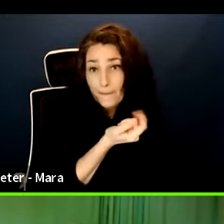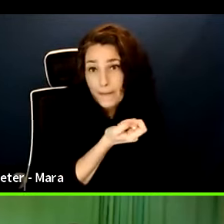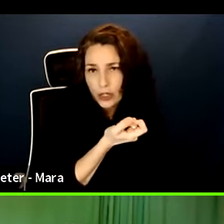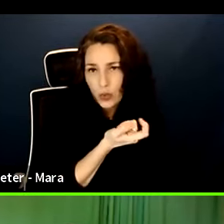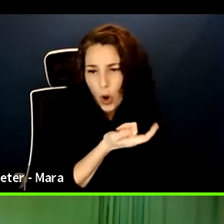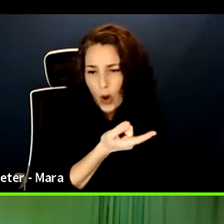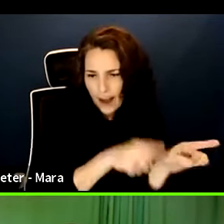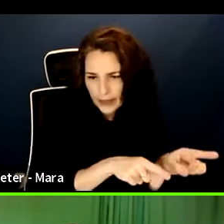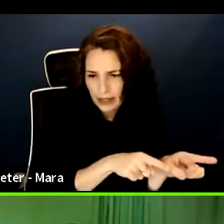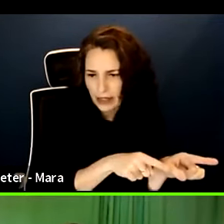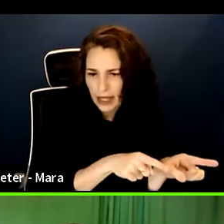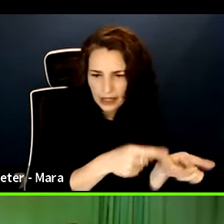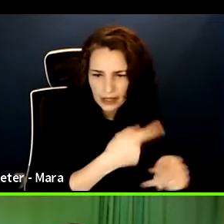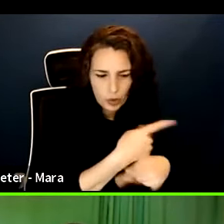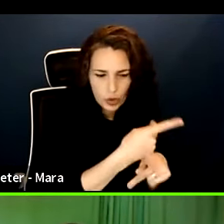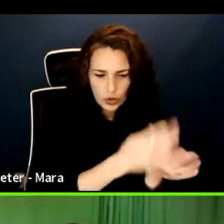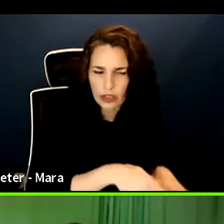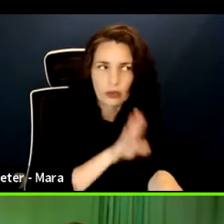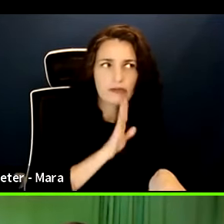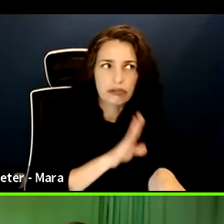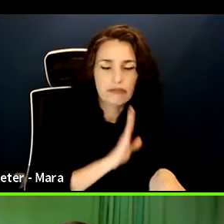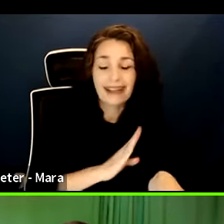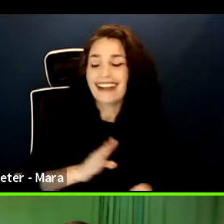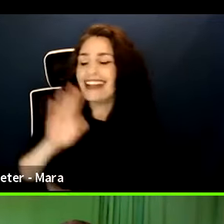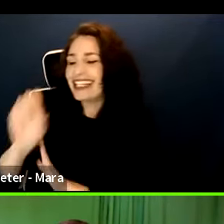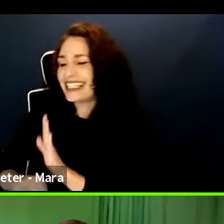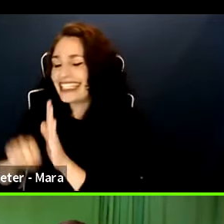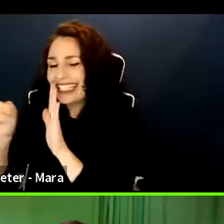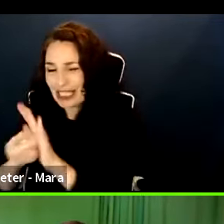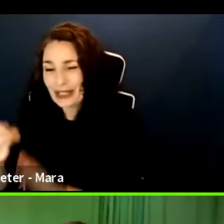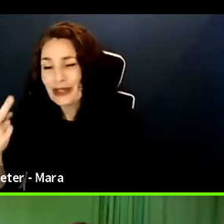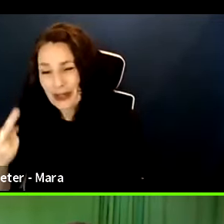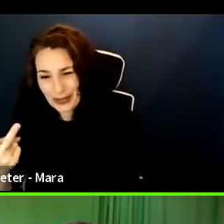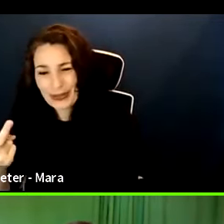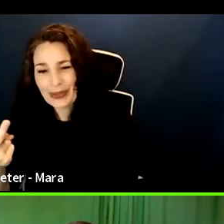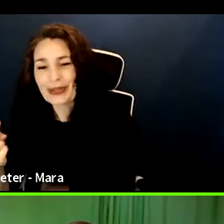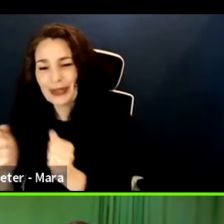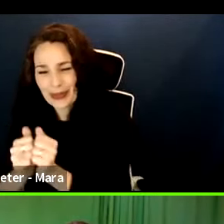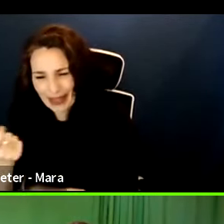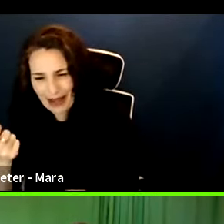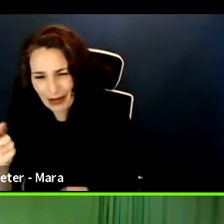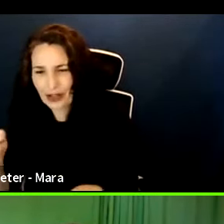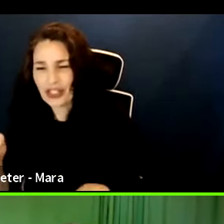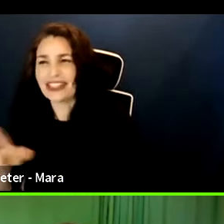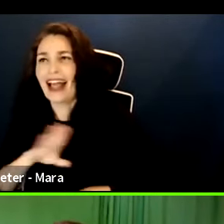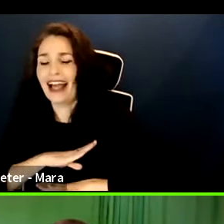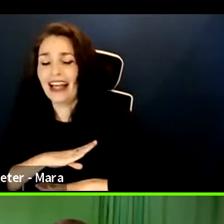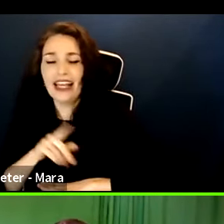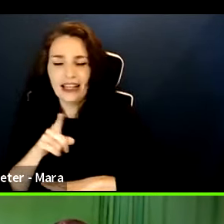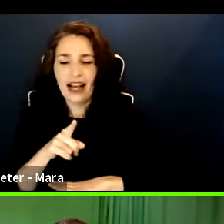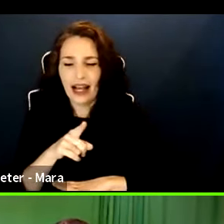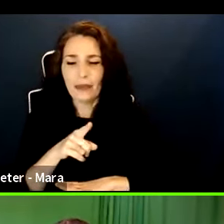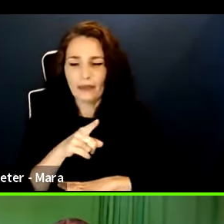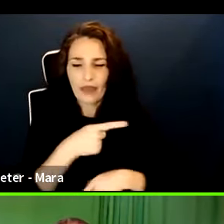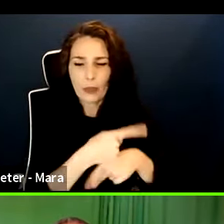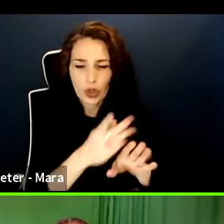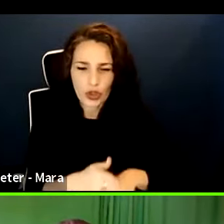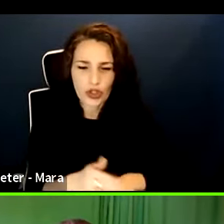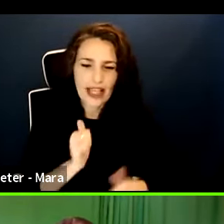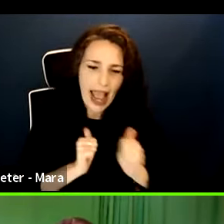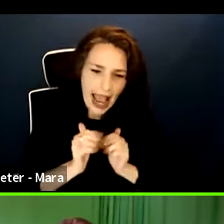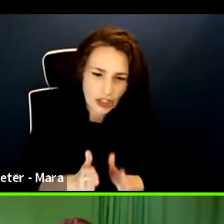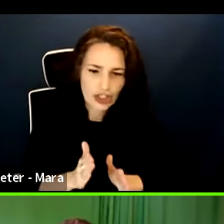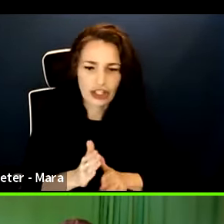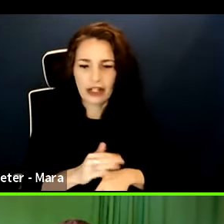was with the micro and she was, she's an actor, performer, producer, director, writer, everything. And she, she just said how